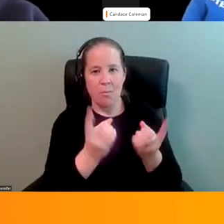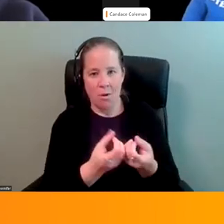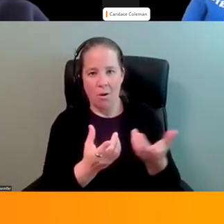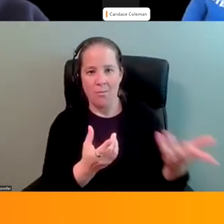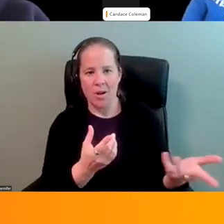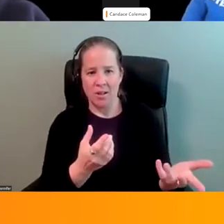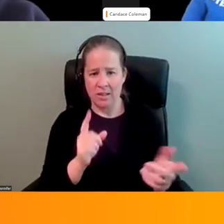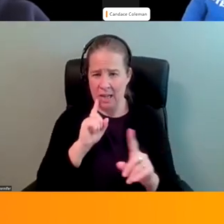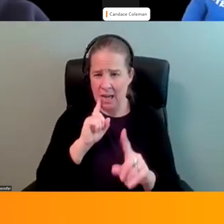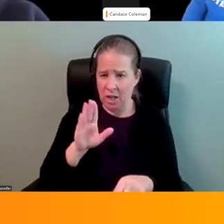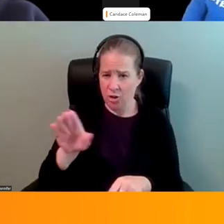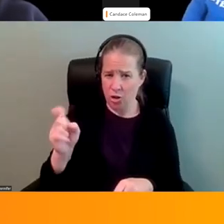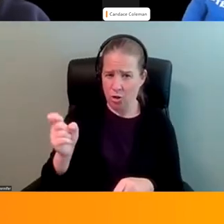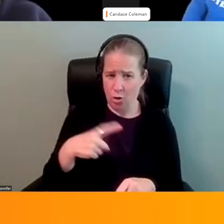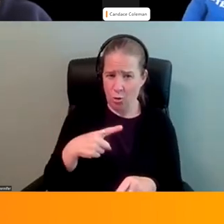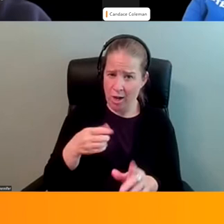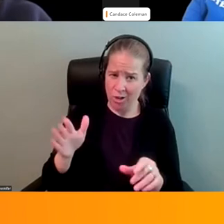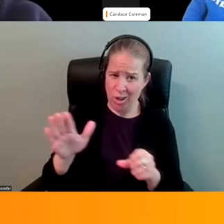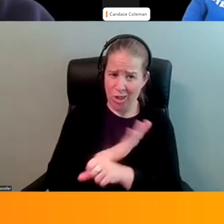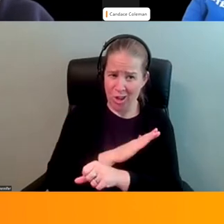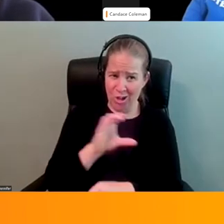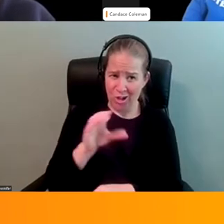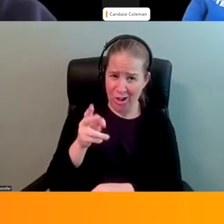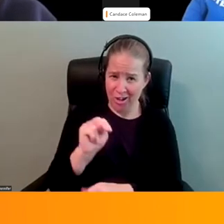Did I answer your question thoroughly there, Carly?